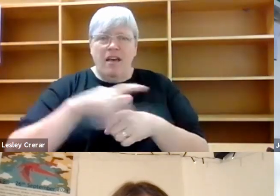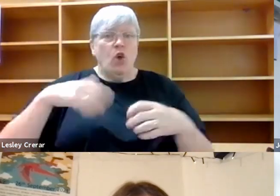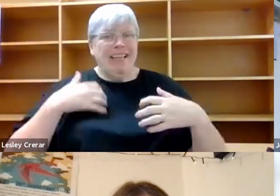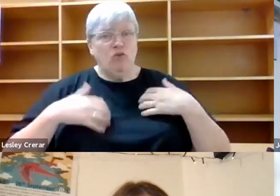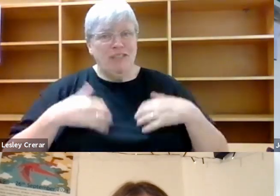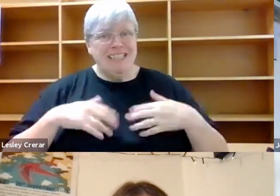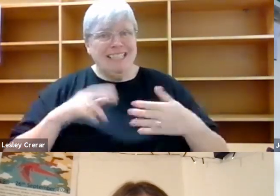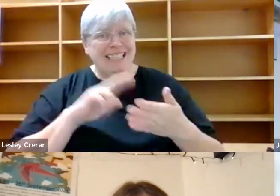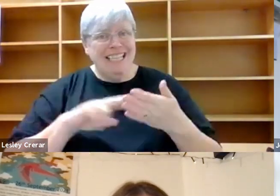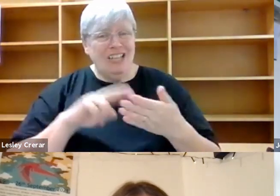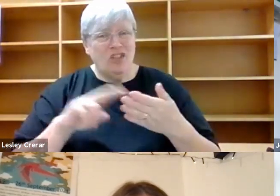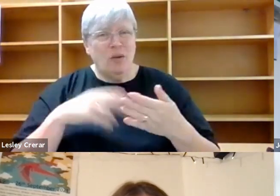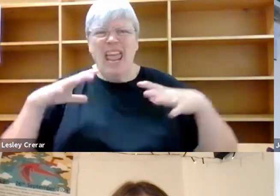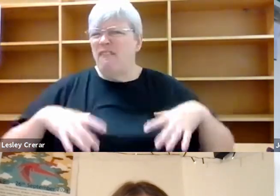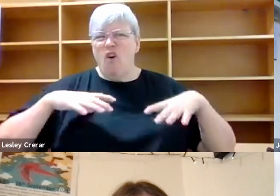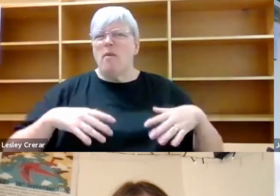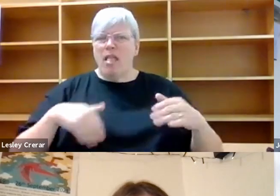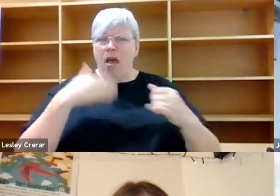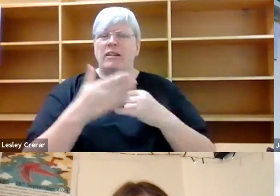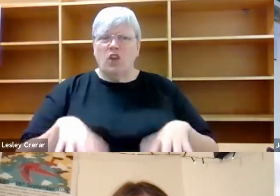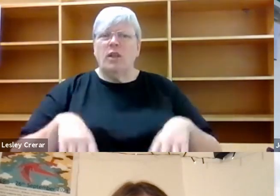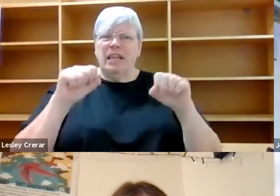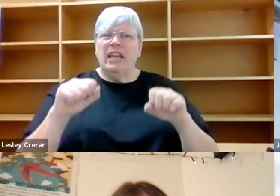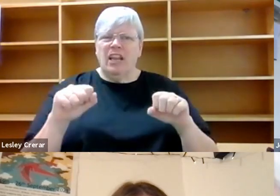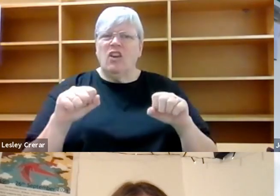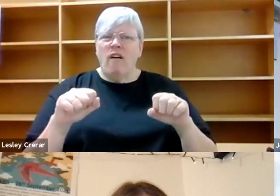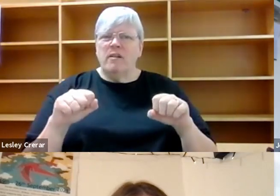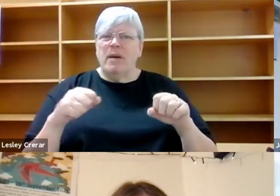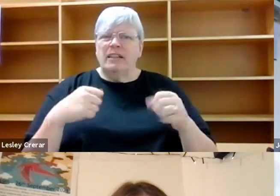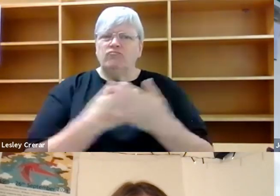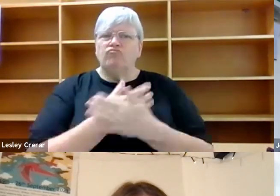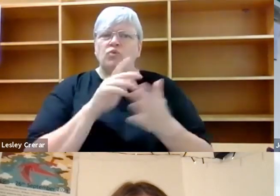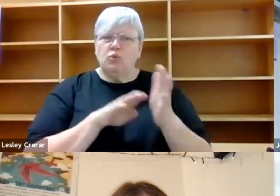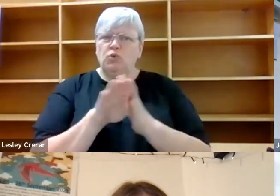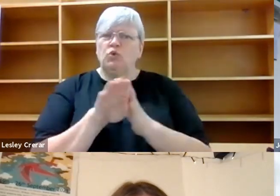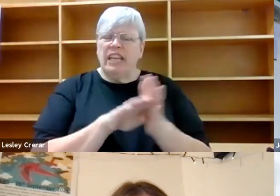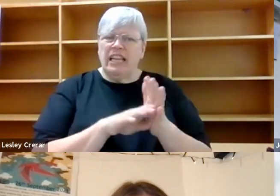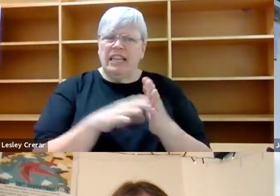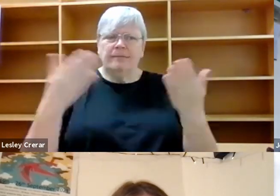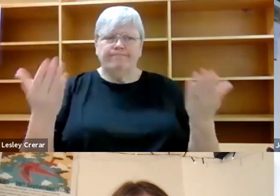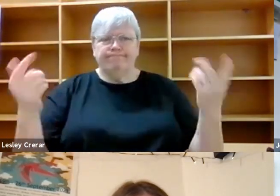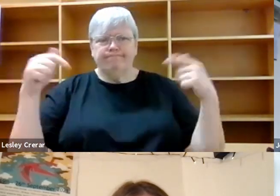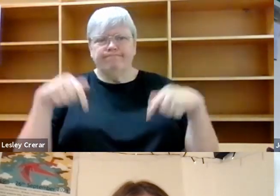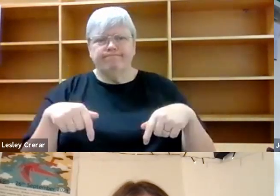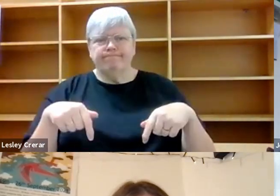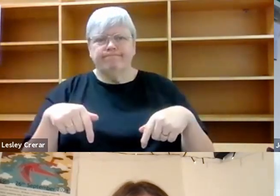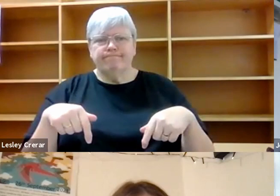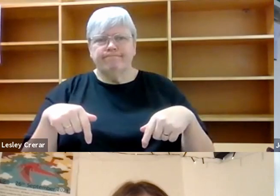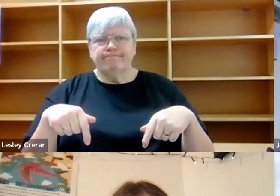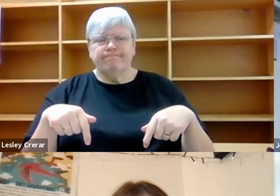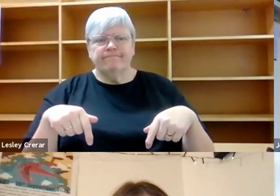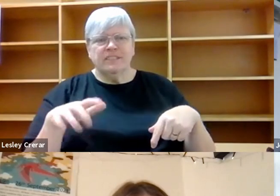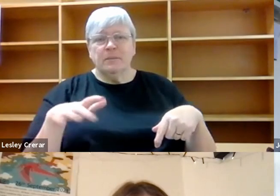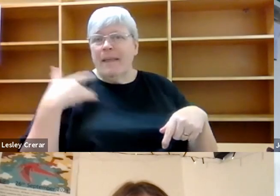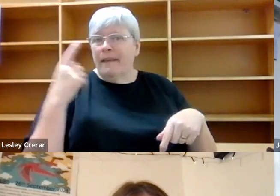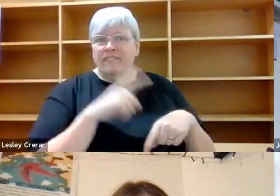relationship until the beginning of my doctoral training. So I am, um, I am drawing on a lifetime of noticing,